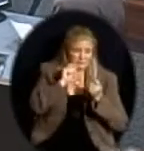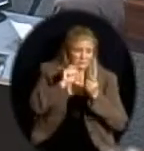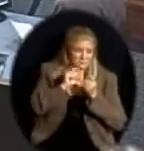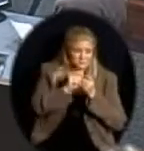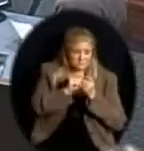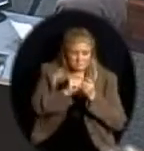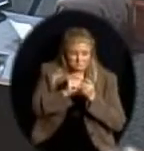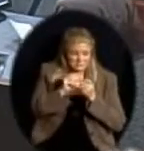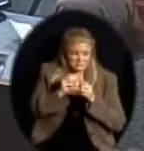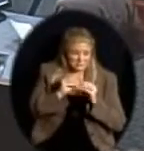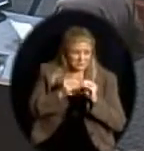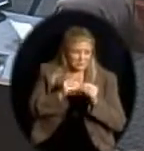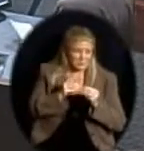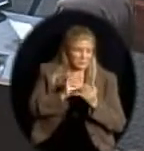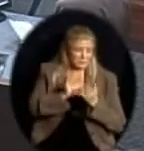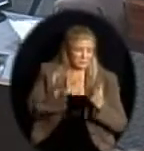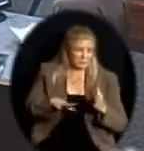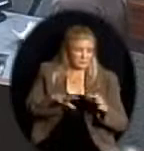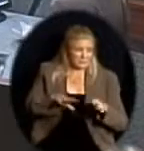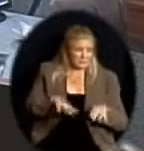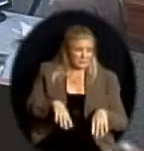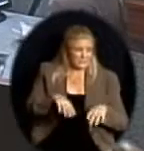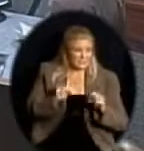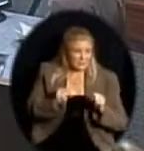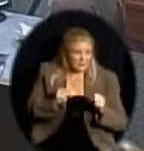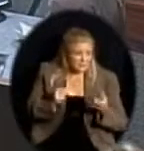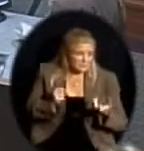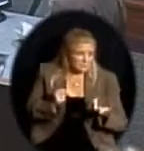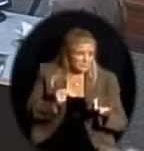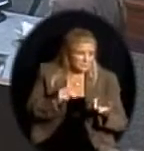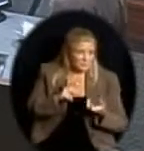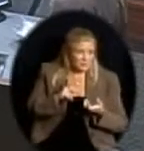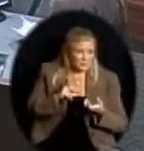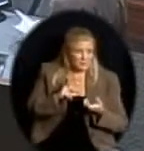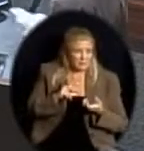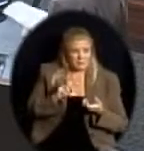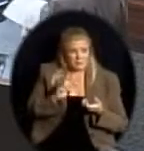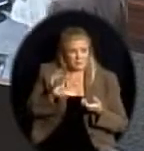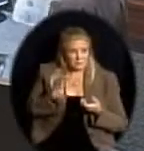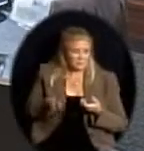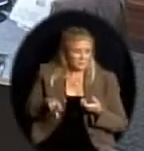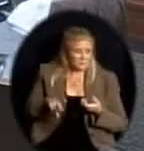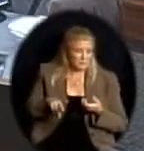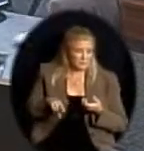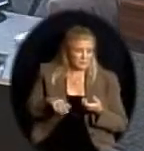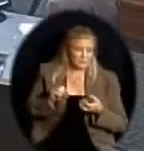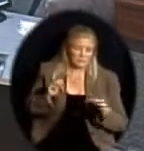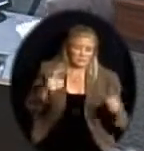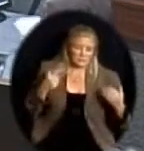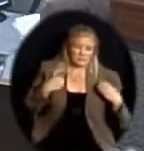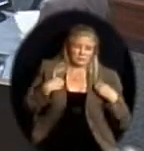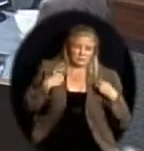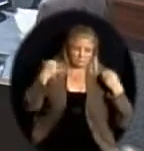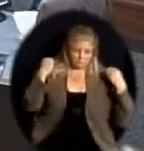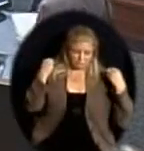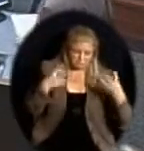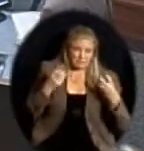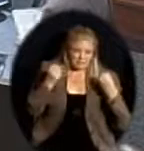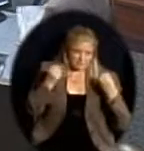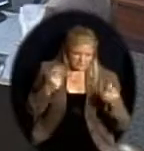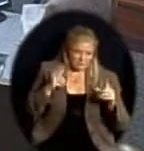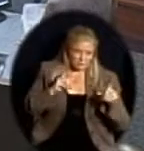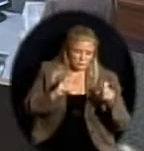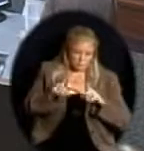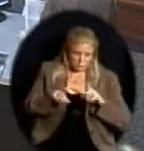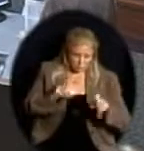you look at the alternative for other students. So there are many questions with our subgroups that have to